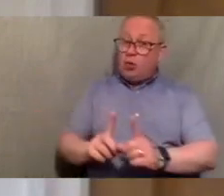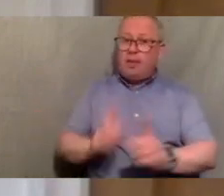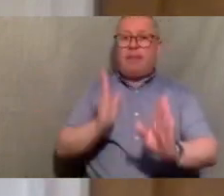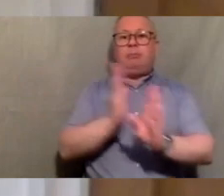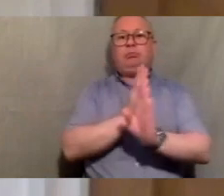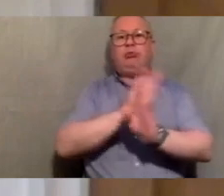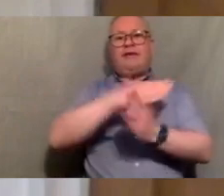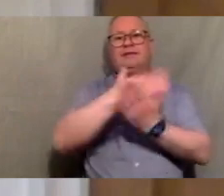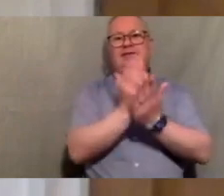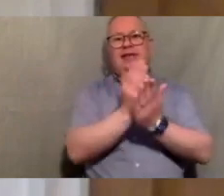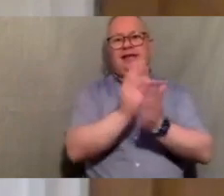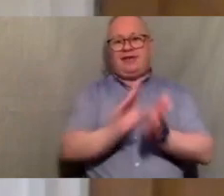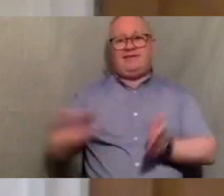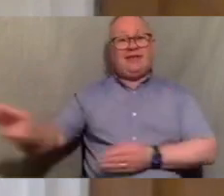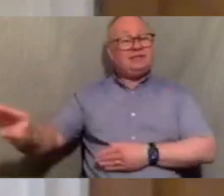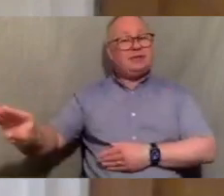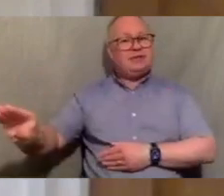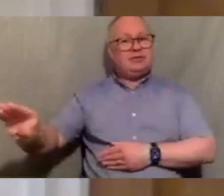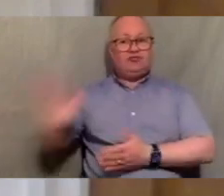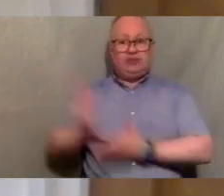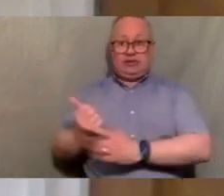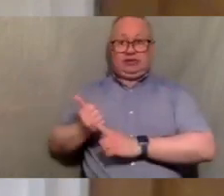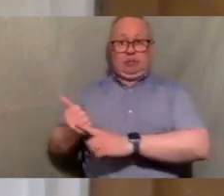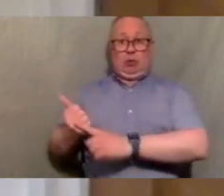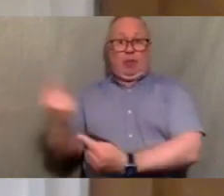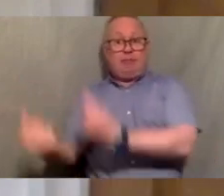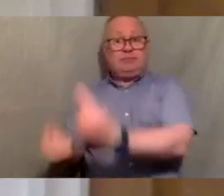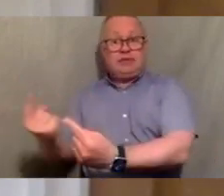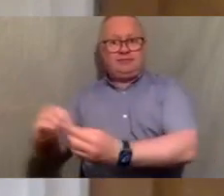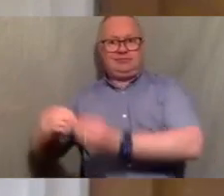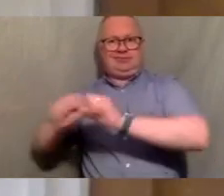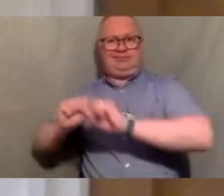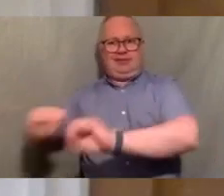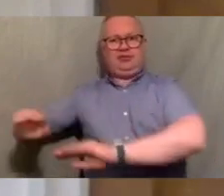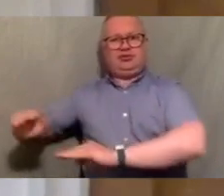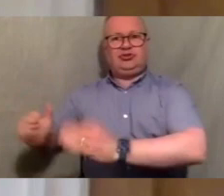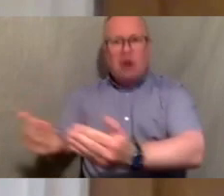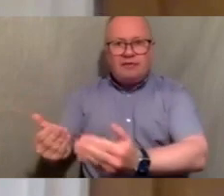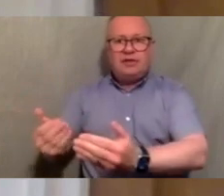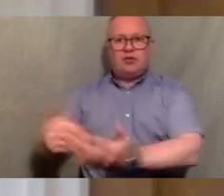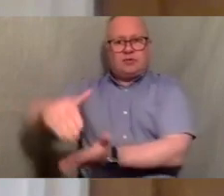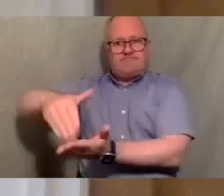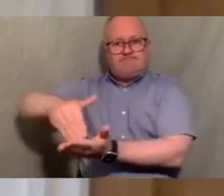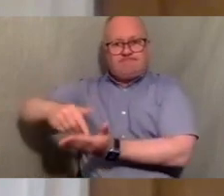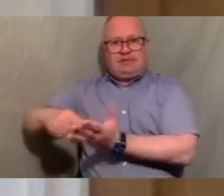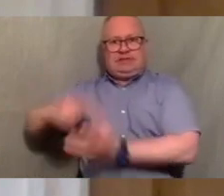countries of the global south so rather than supporting countries to build public services or to help them collect um